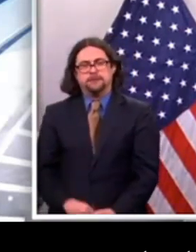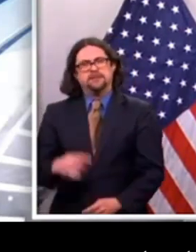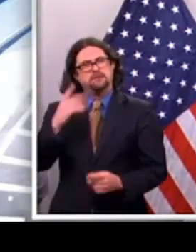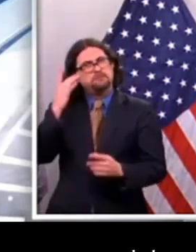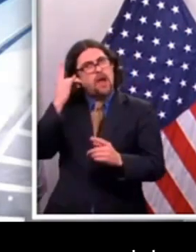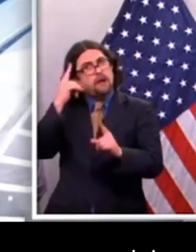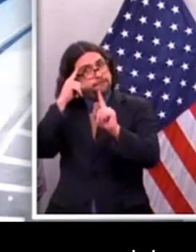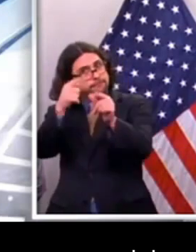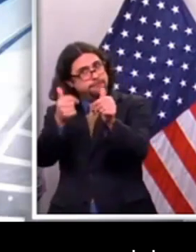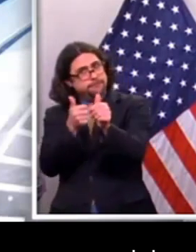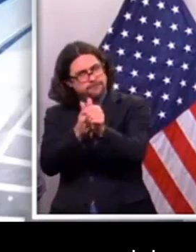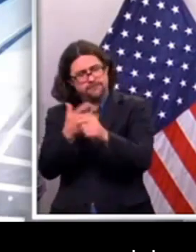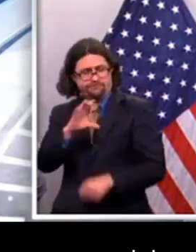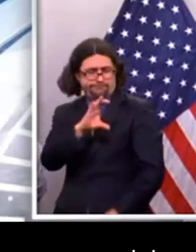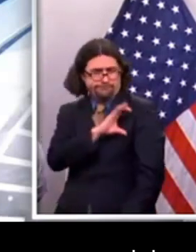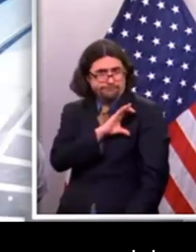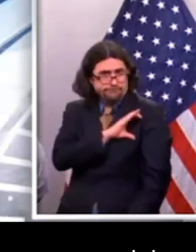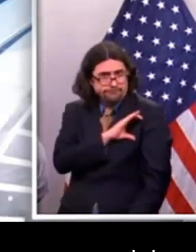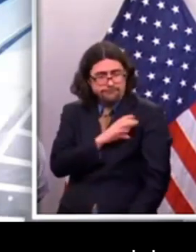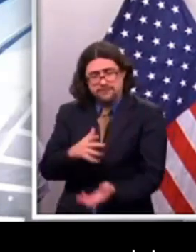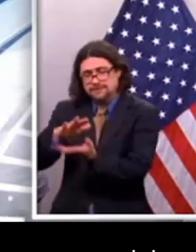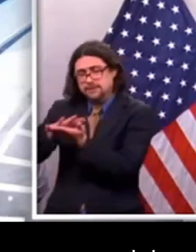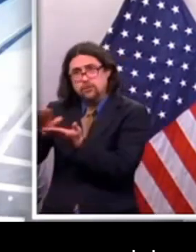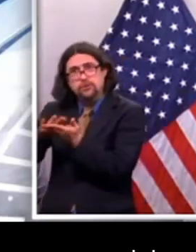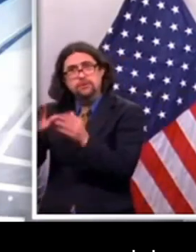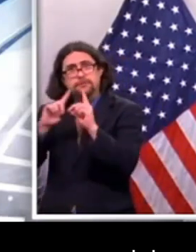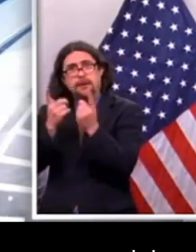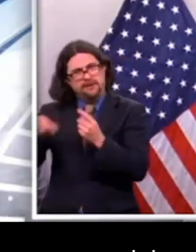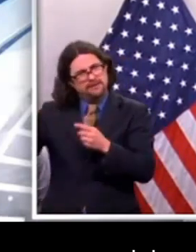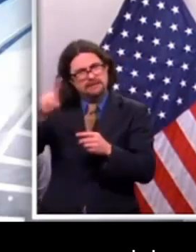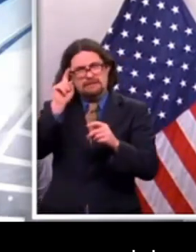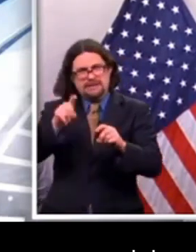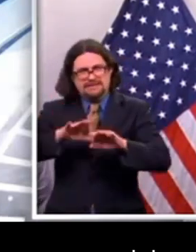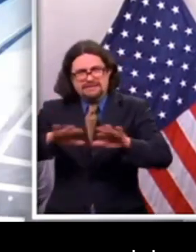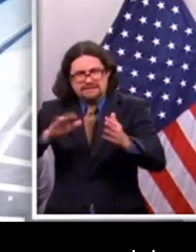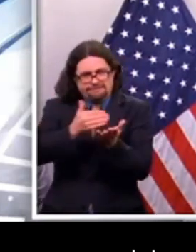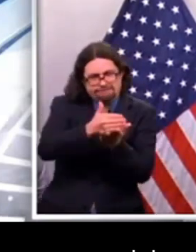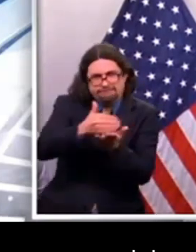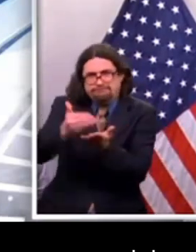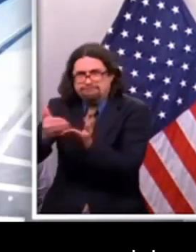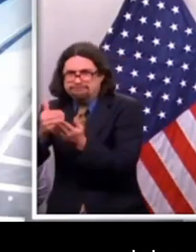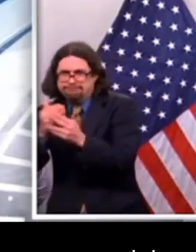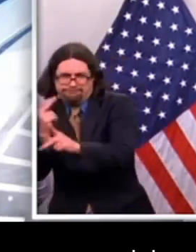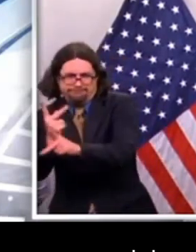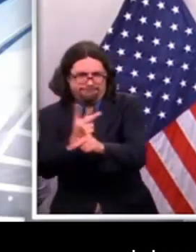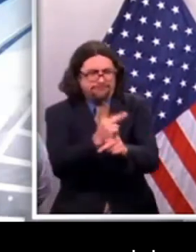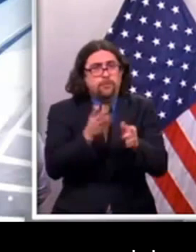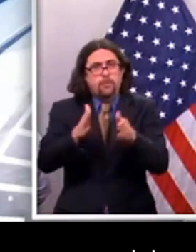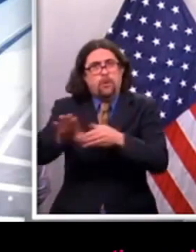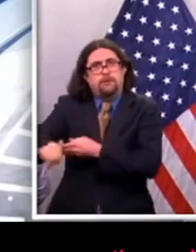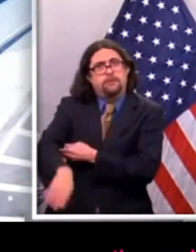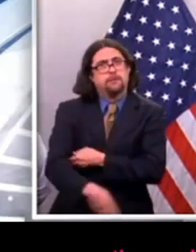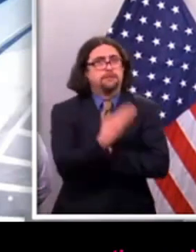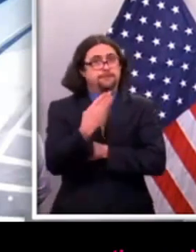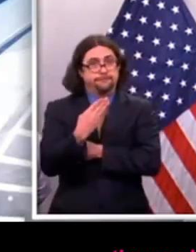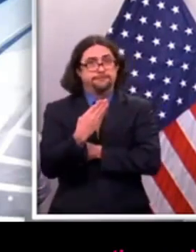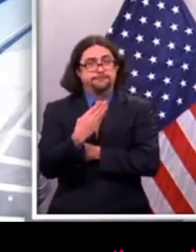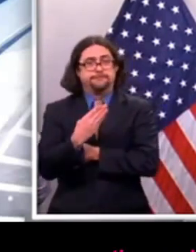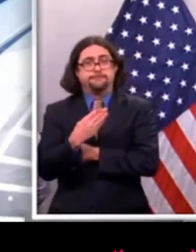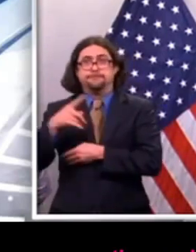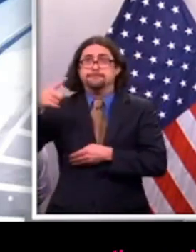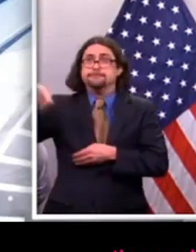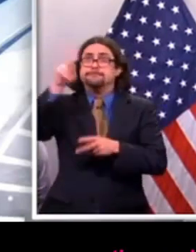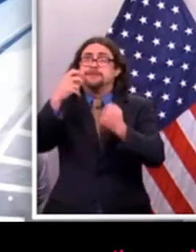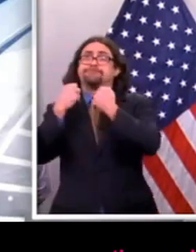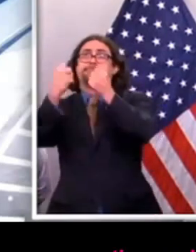fire do their jobs. And this is the way we will guarantee that. On the way home this evening, again, the earlier you can